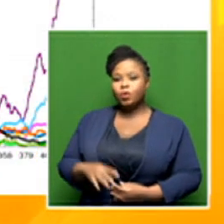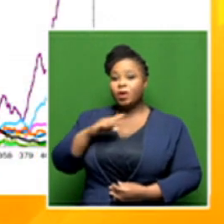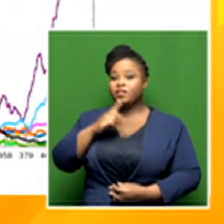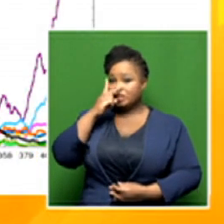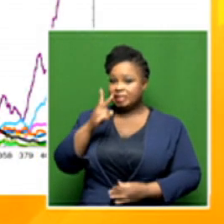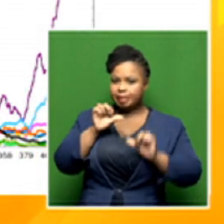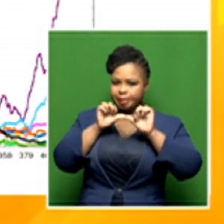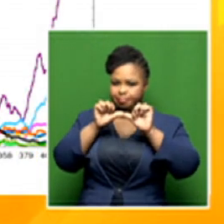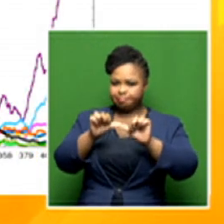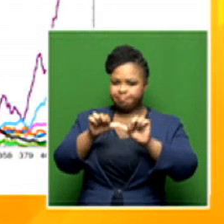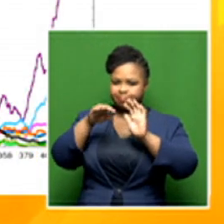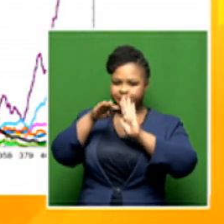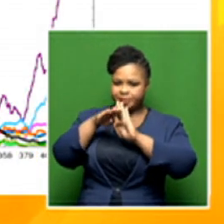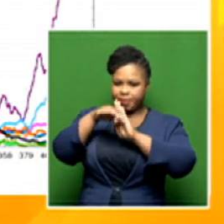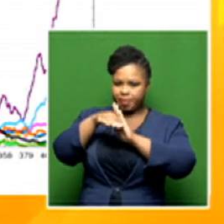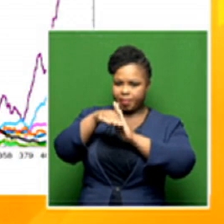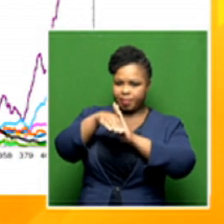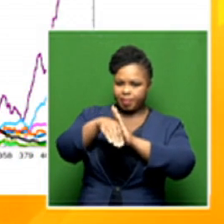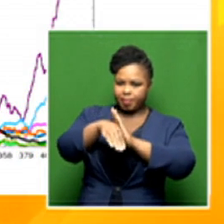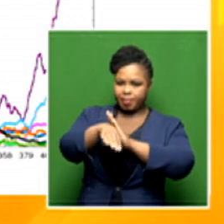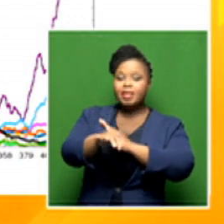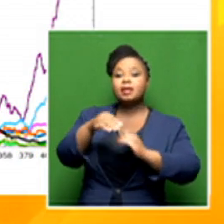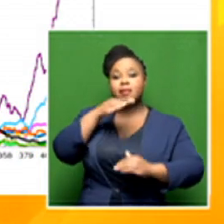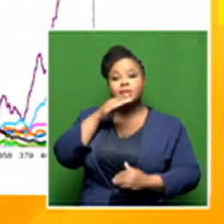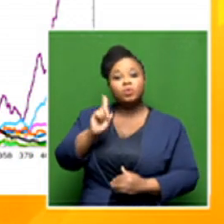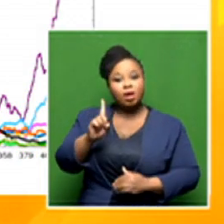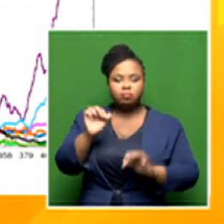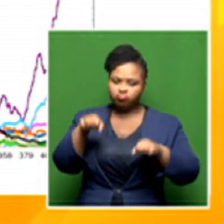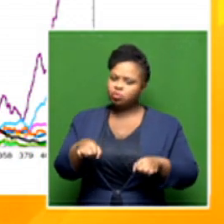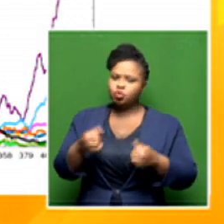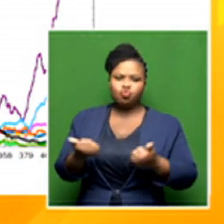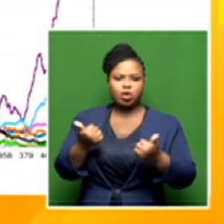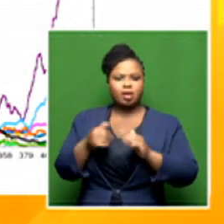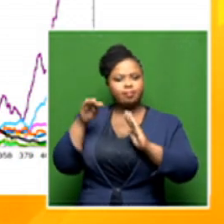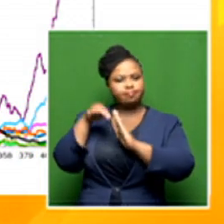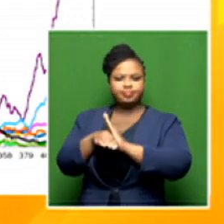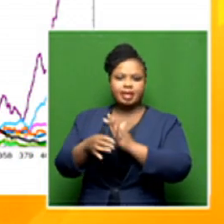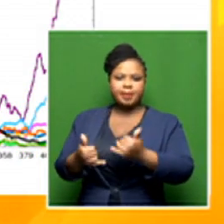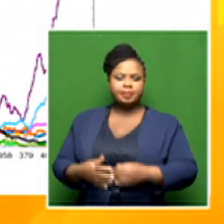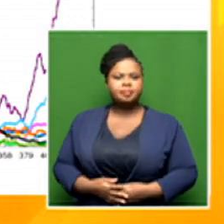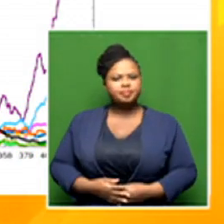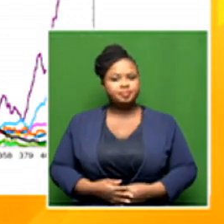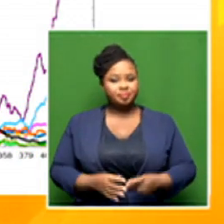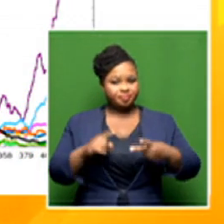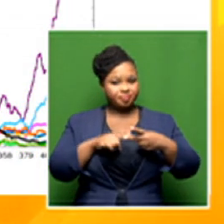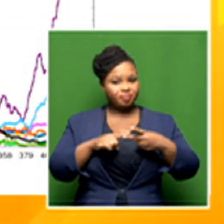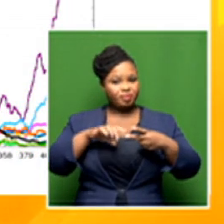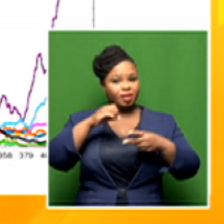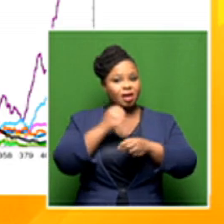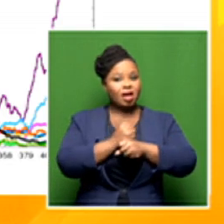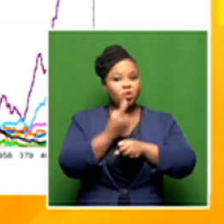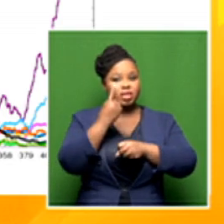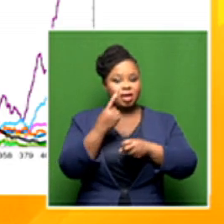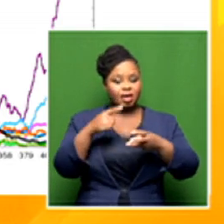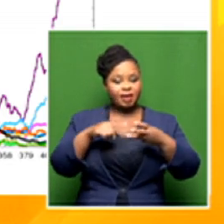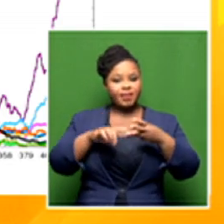to see a sustained decrease in that trajectory, it would indicate that it's past its peak. And Gauteng, the Free State, the